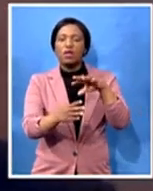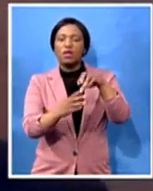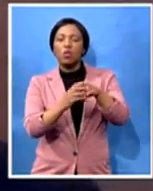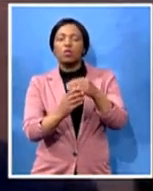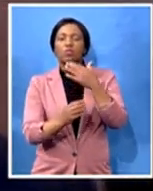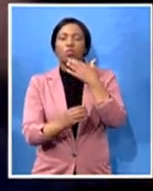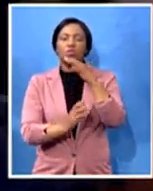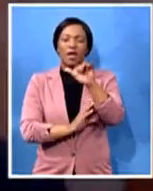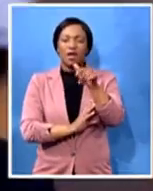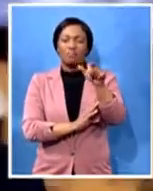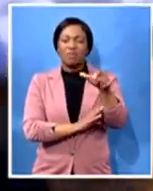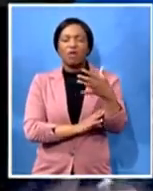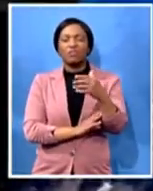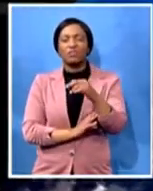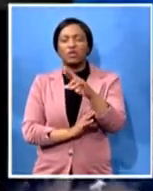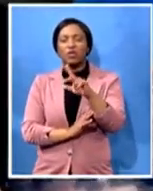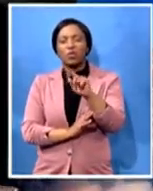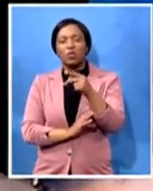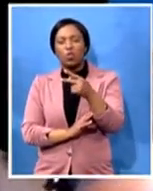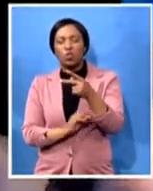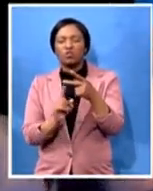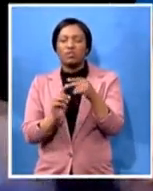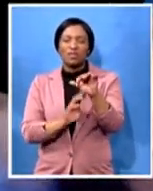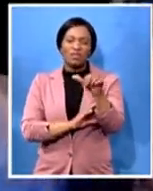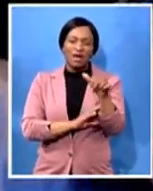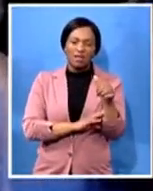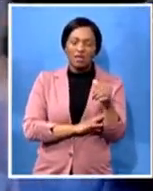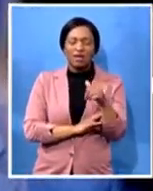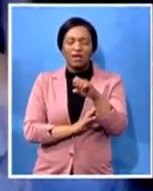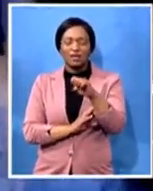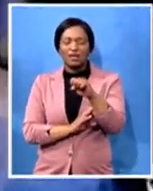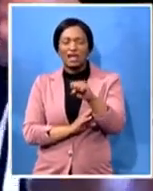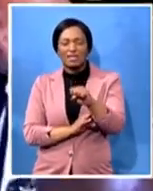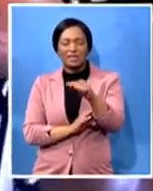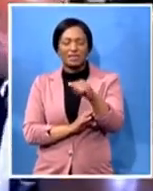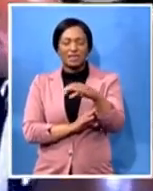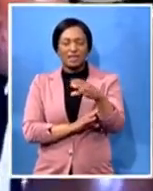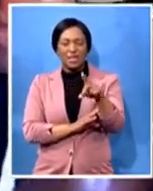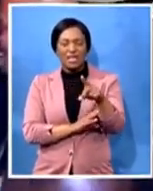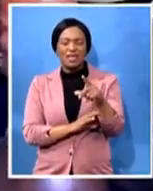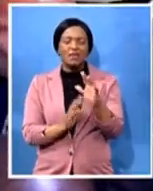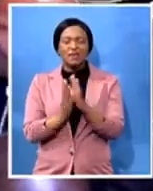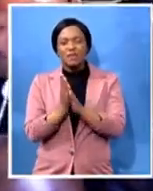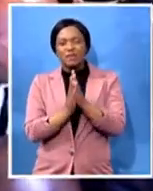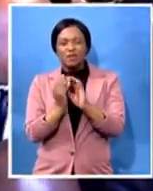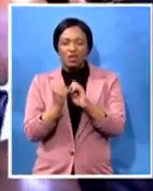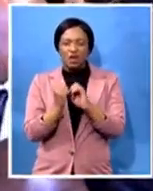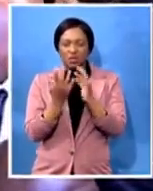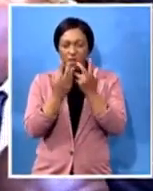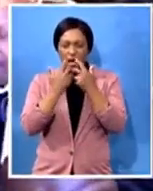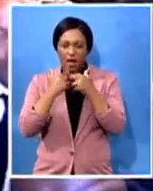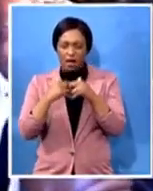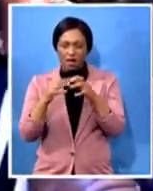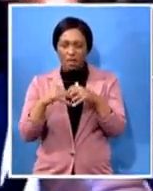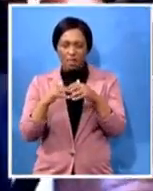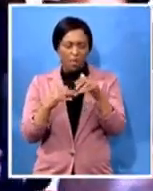the sact was sort of aligning uh strongly with the anc there was some